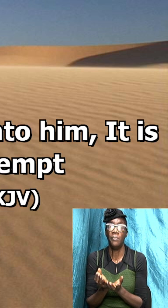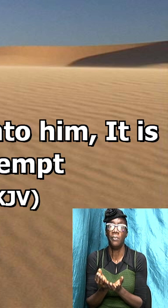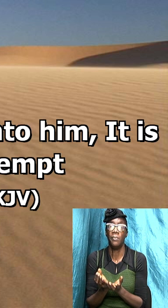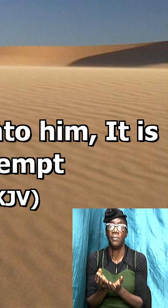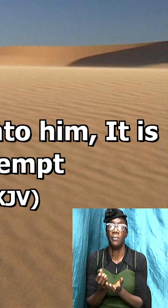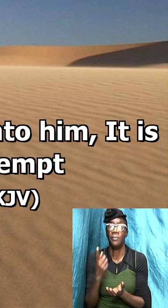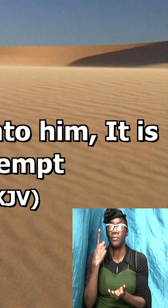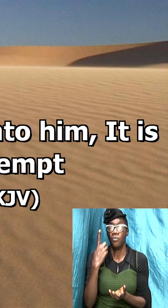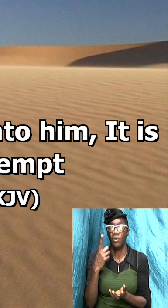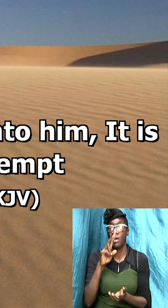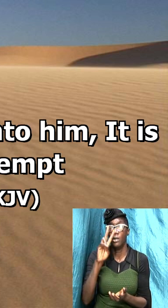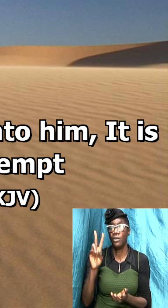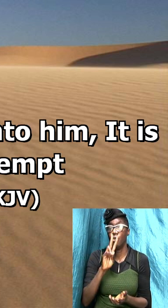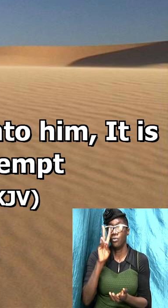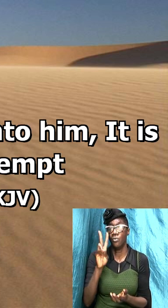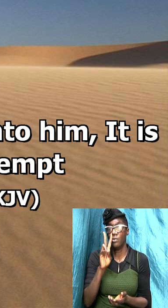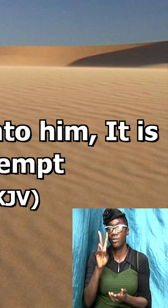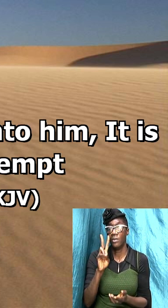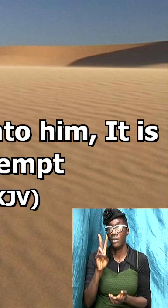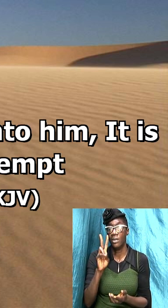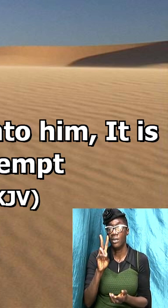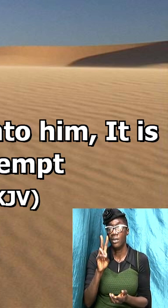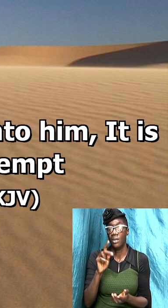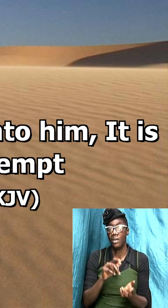and one used the passage to